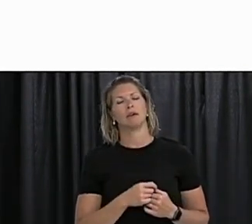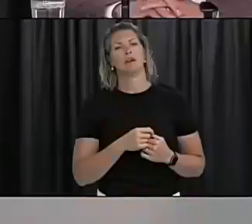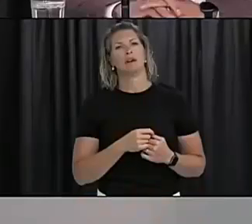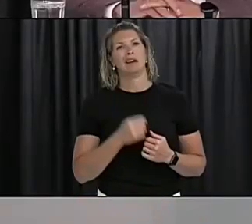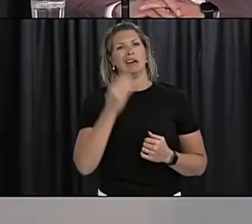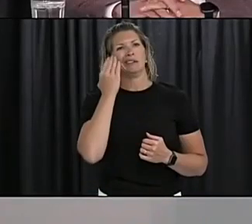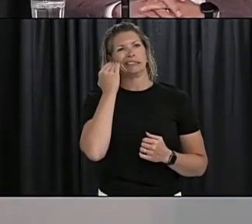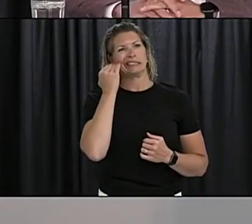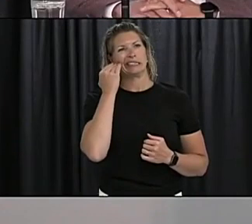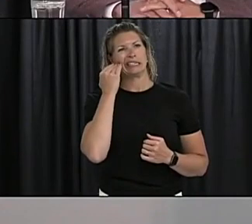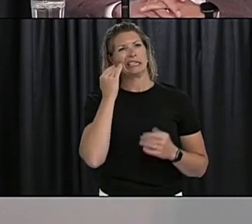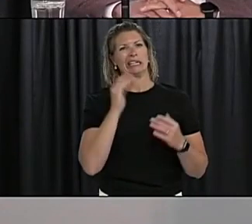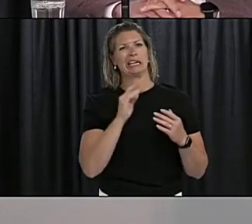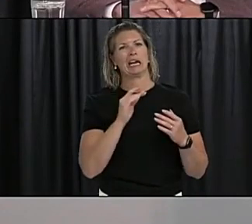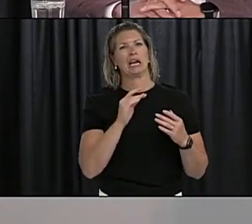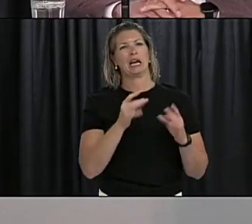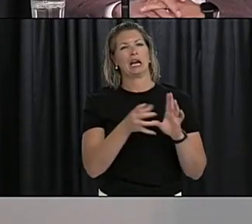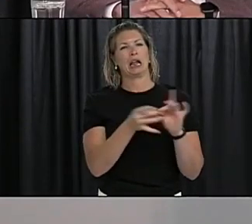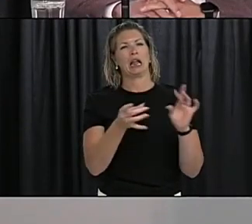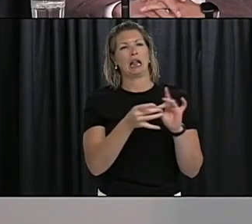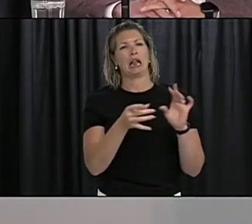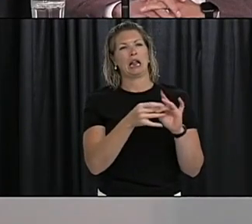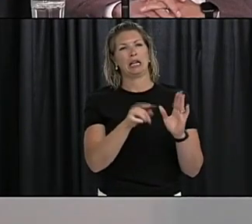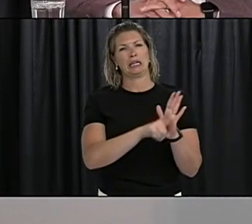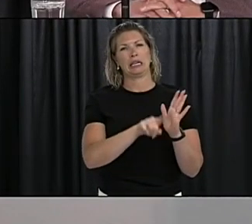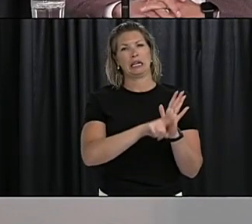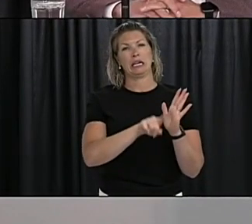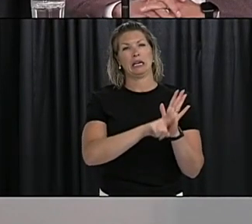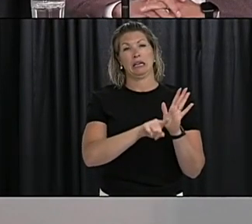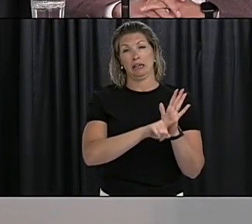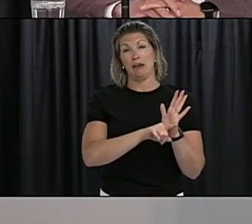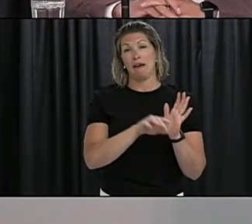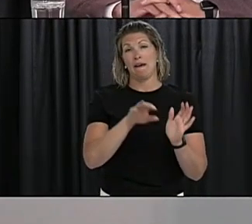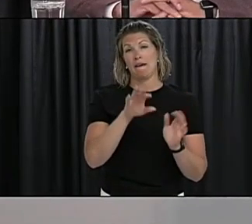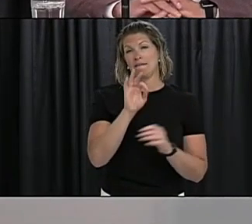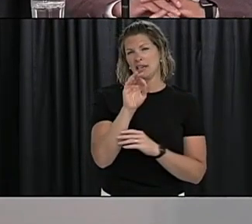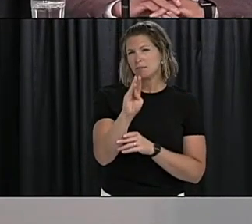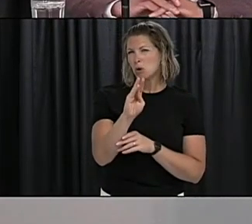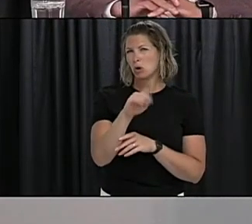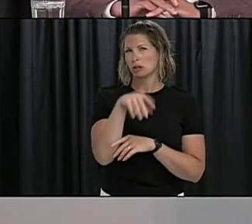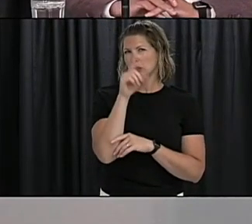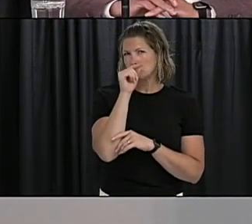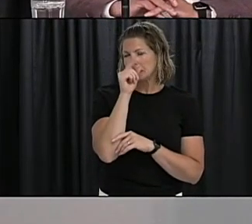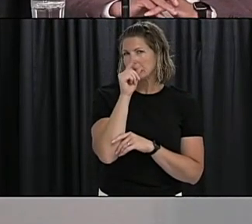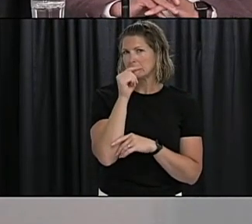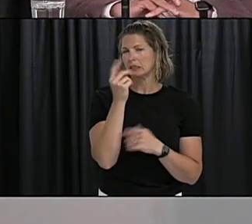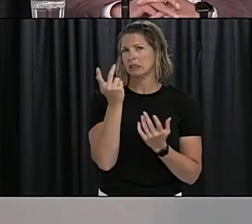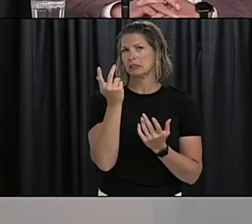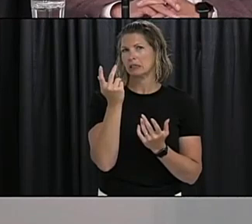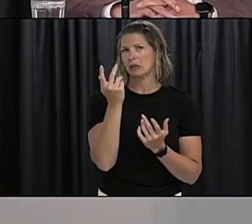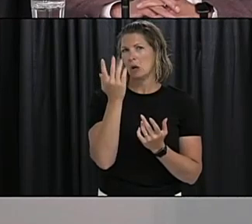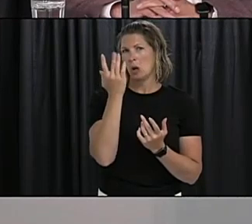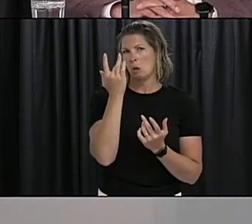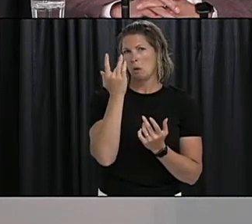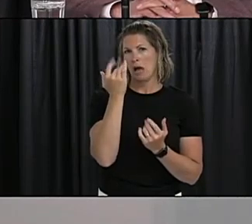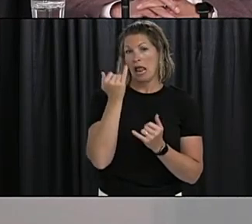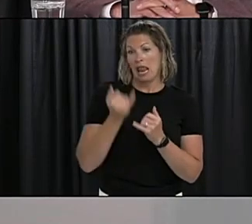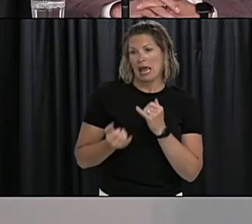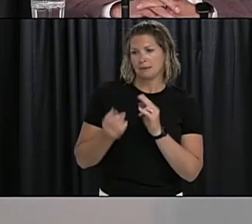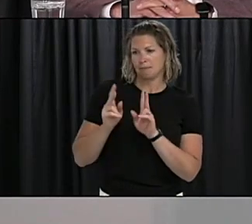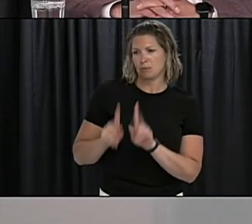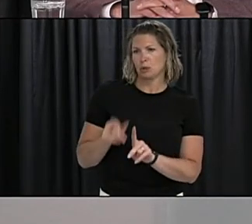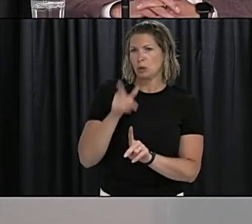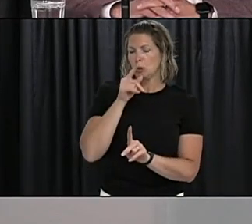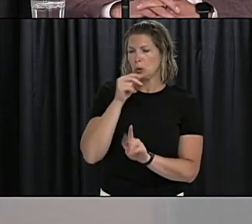online. For example there were people criticizing some social media posts involving the last person who was